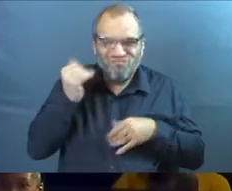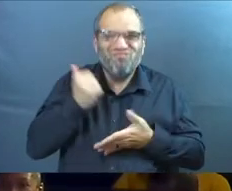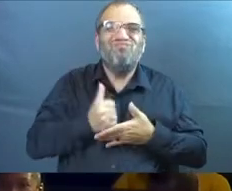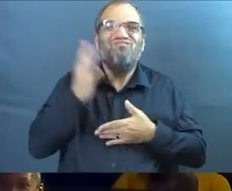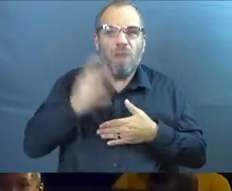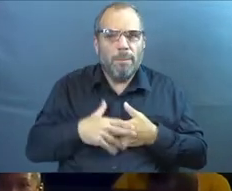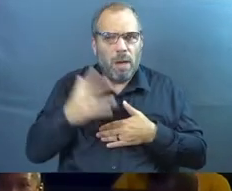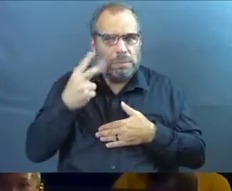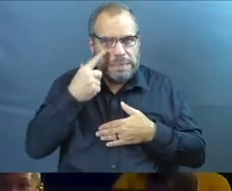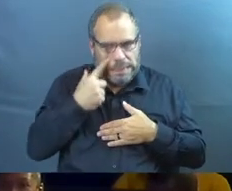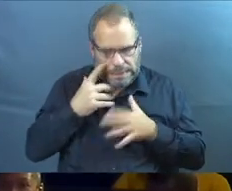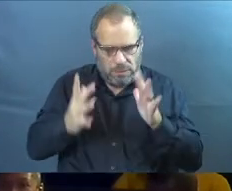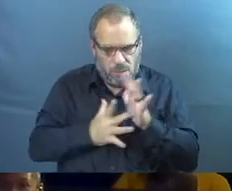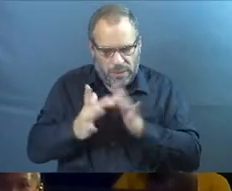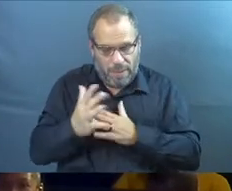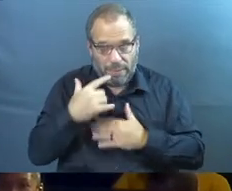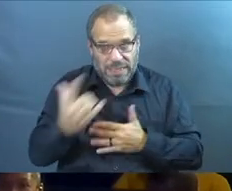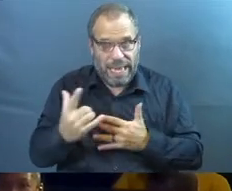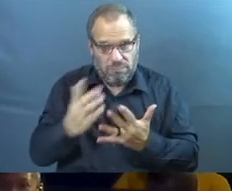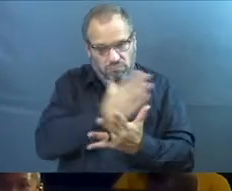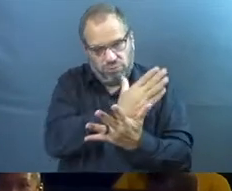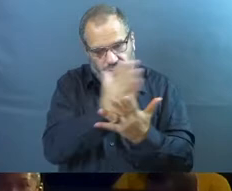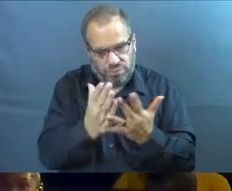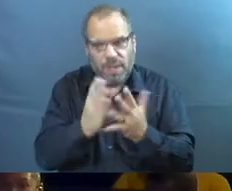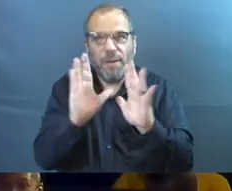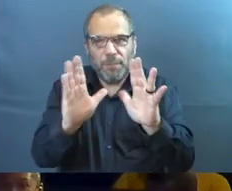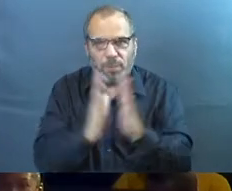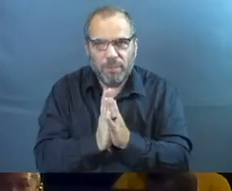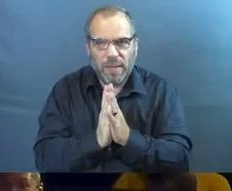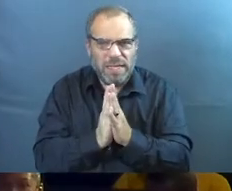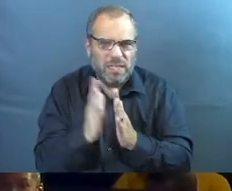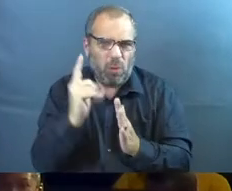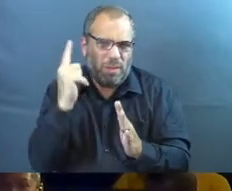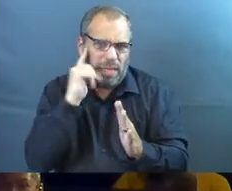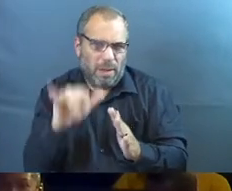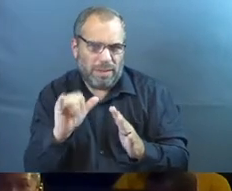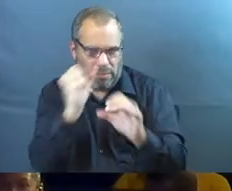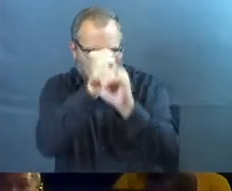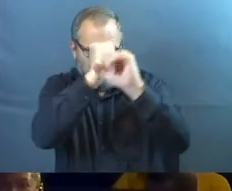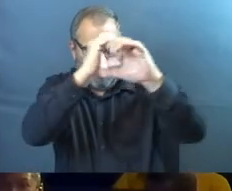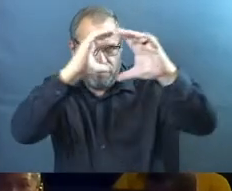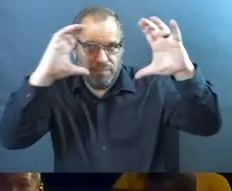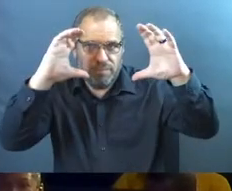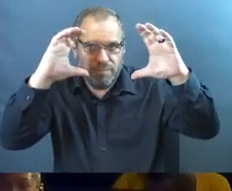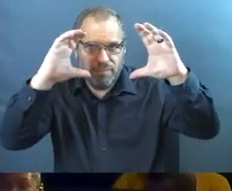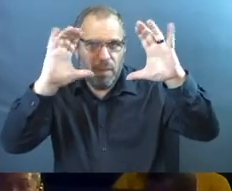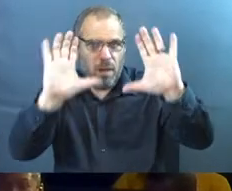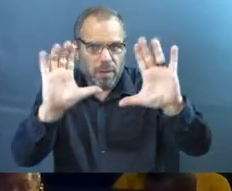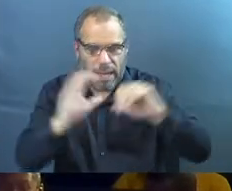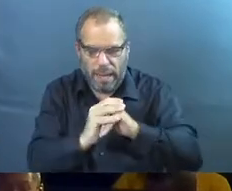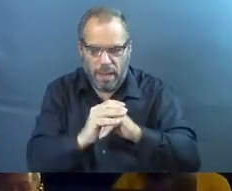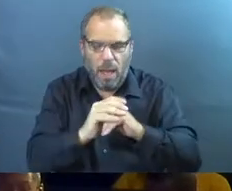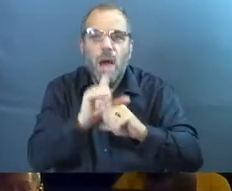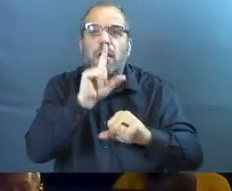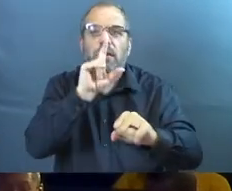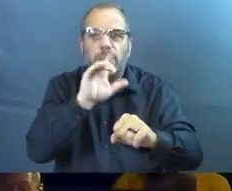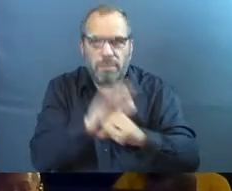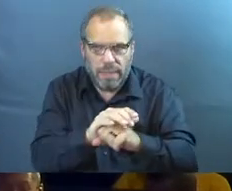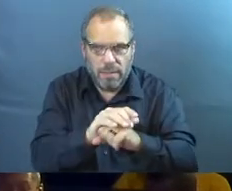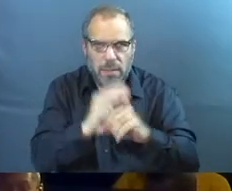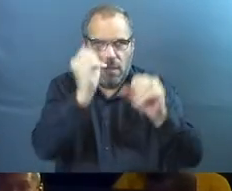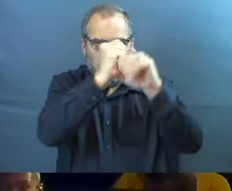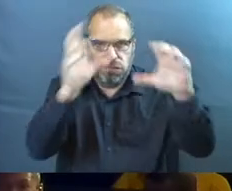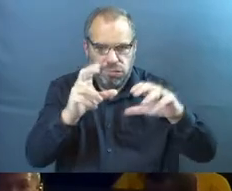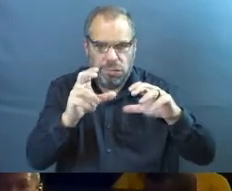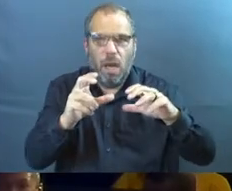all through the scripture this morning. Would you confront that idea for a second? Would you confront that idea and commit yourself to confronting